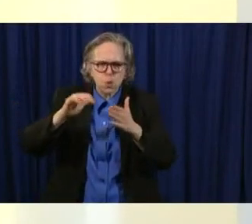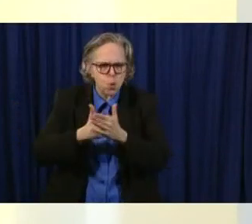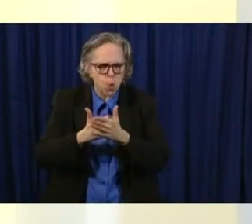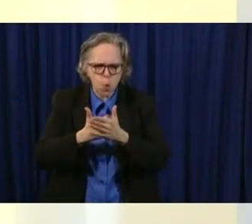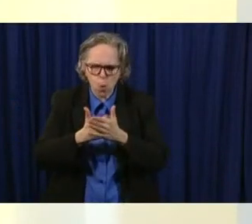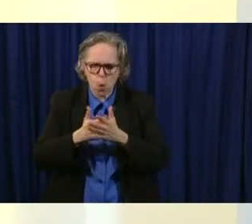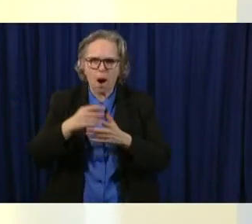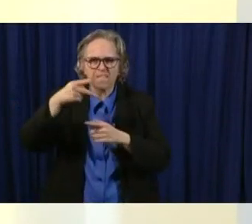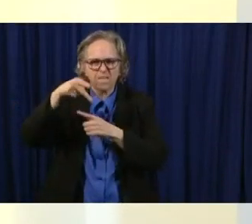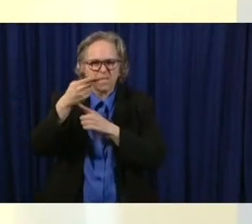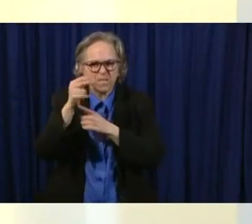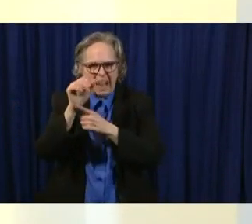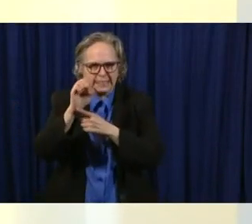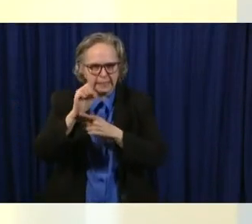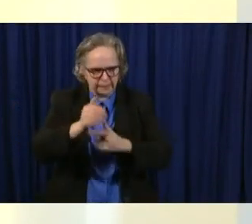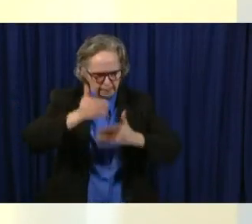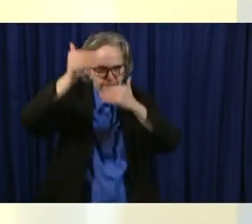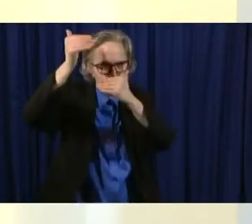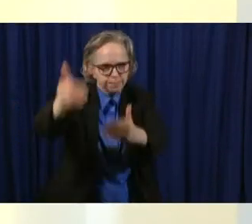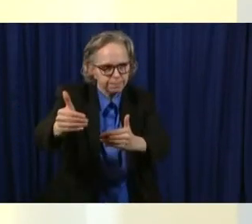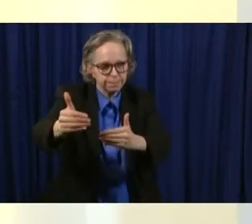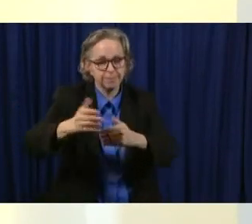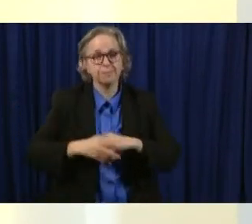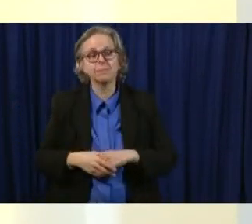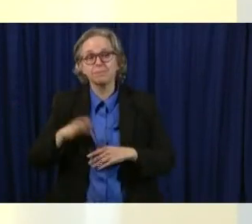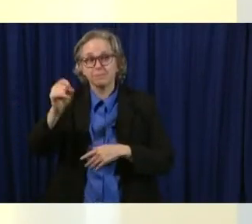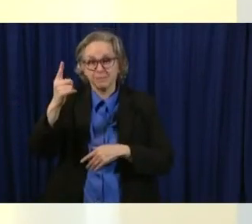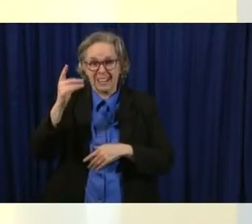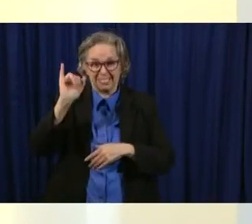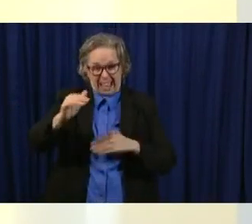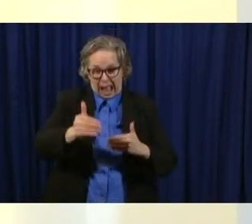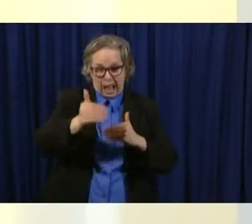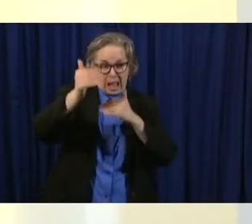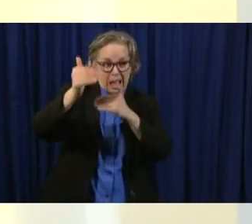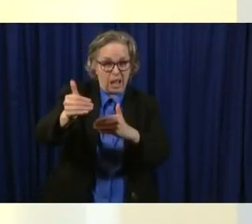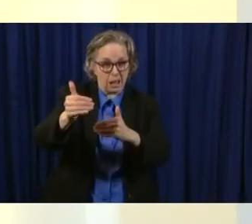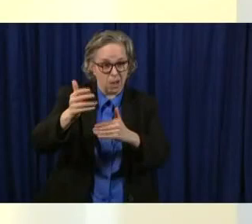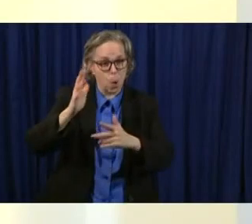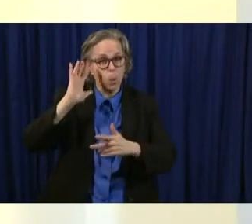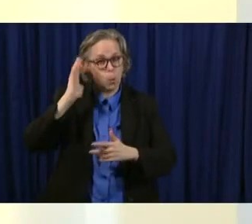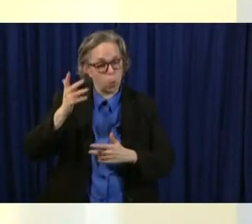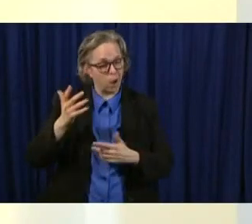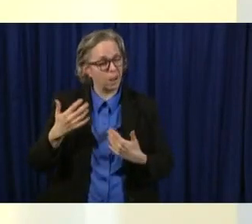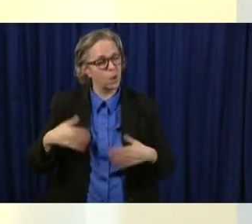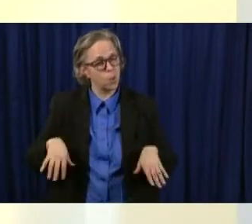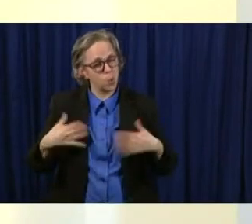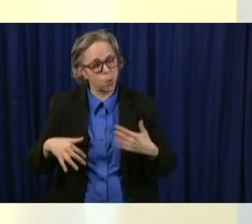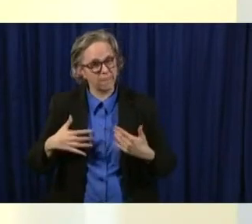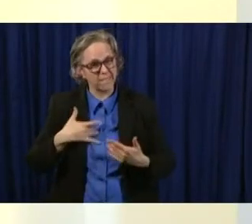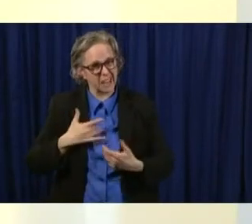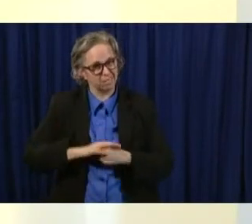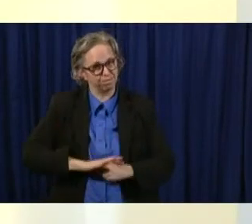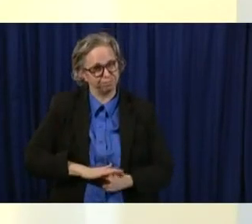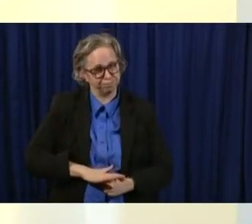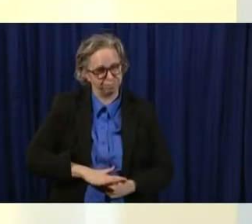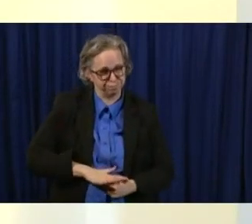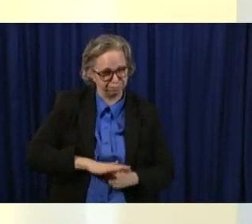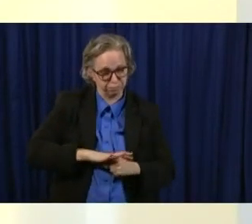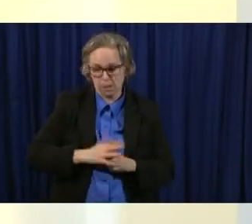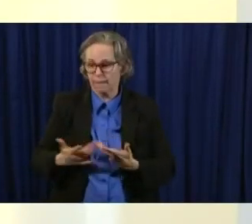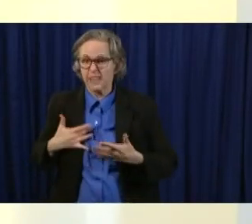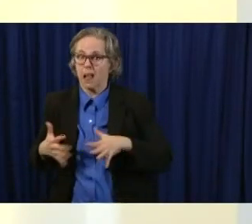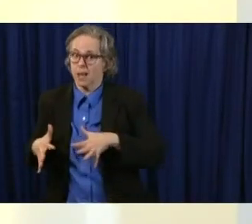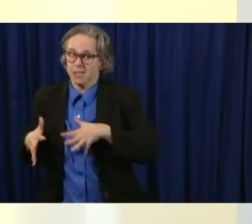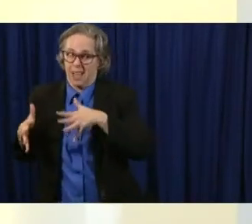will also be accompanied by stresses and anxieties and excitement about new innovations.